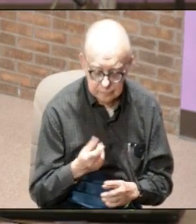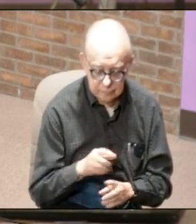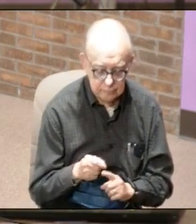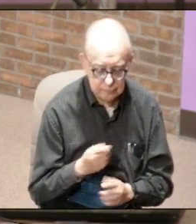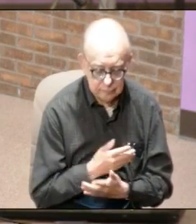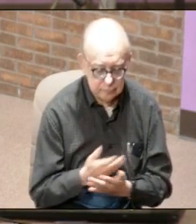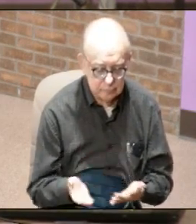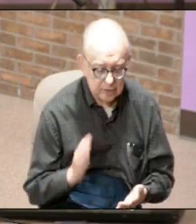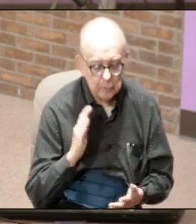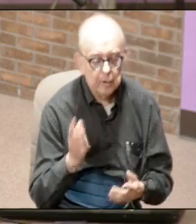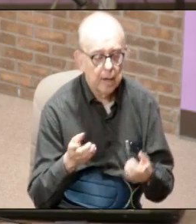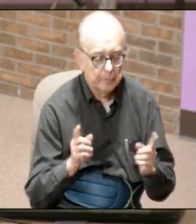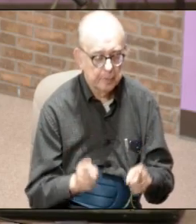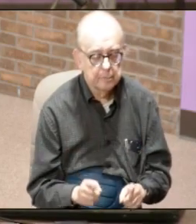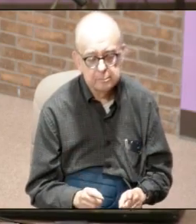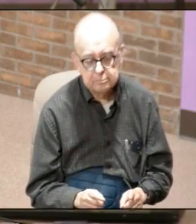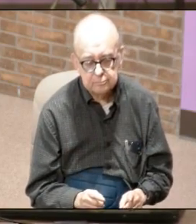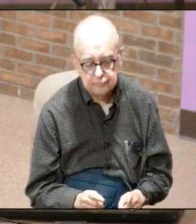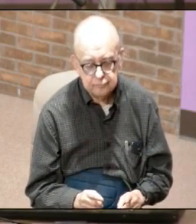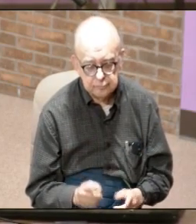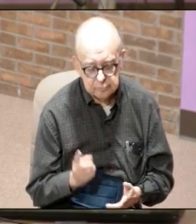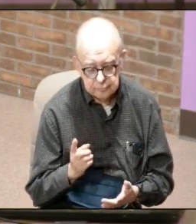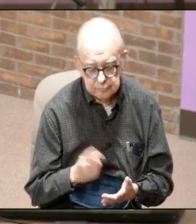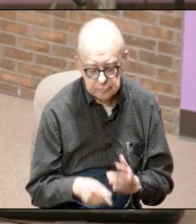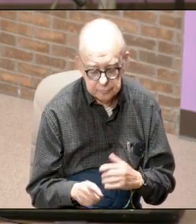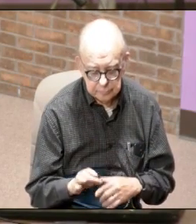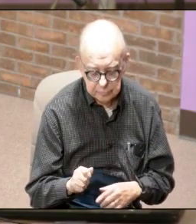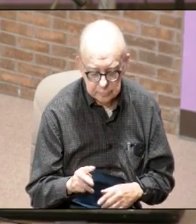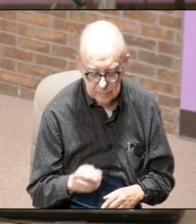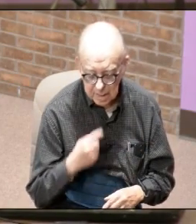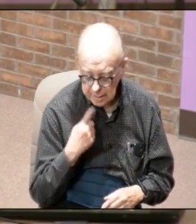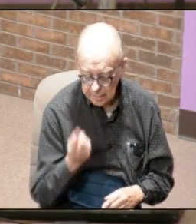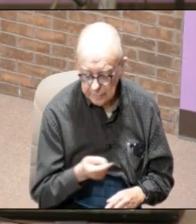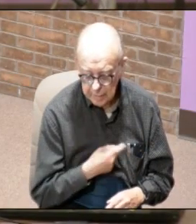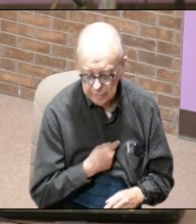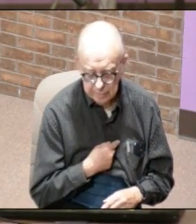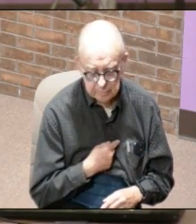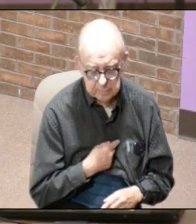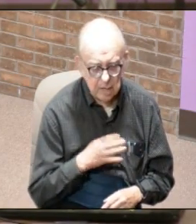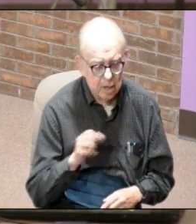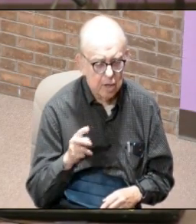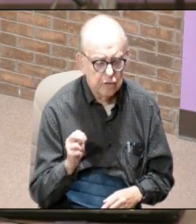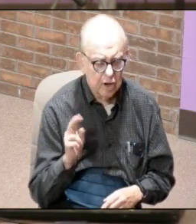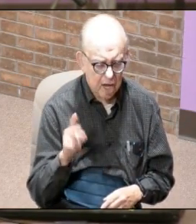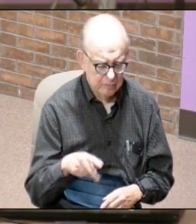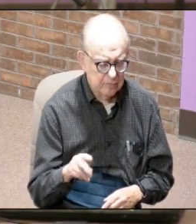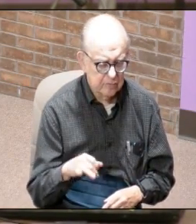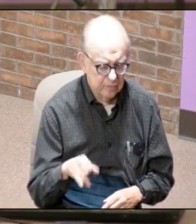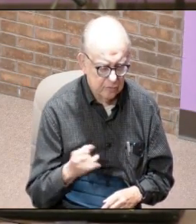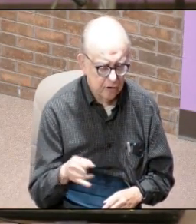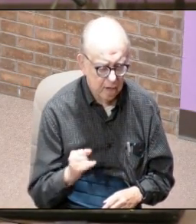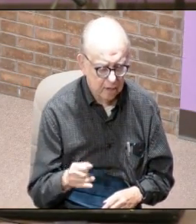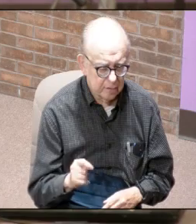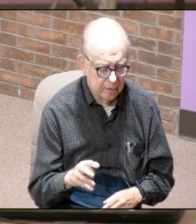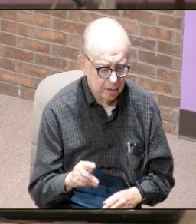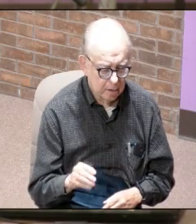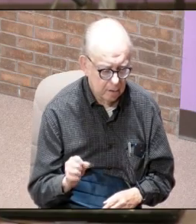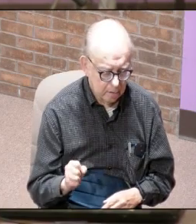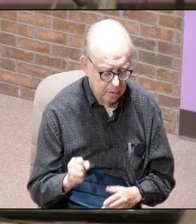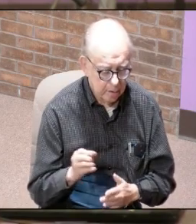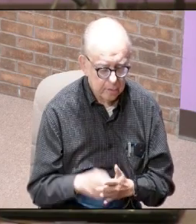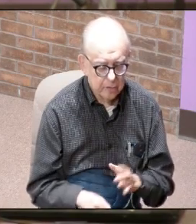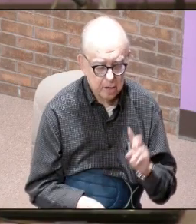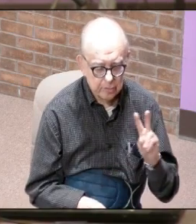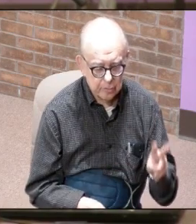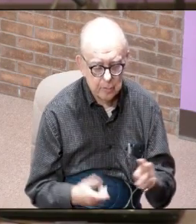things are going to occur and what he tells us john says or titus says in titus